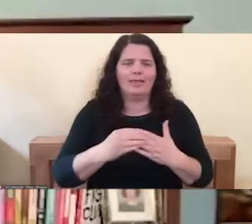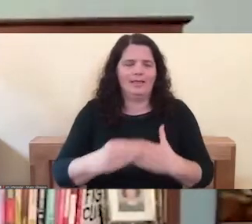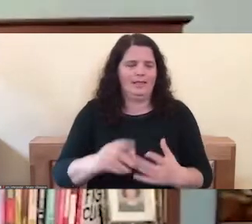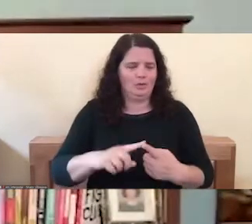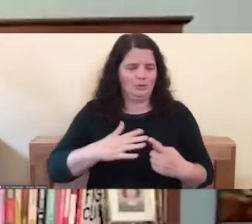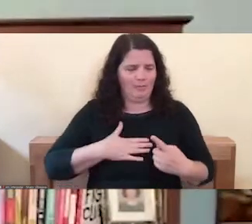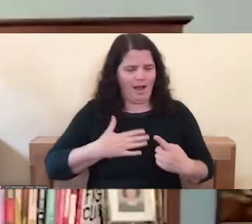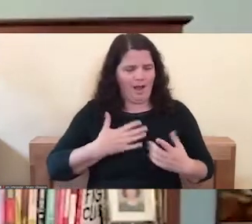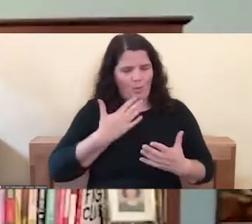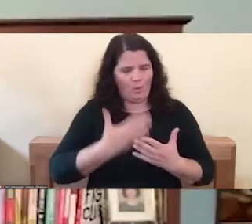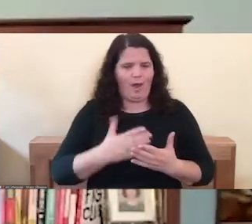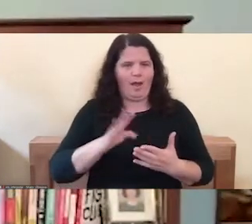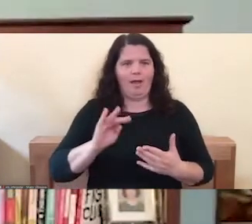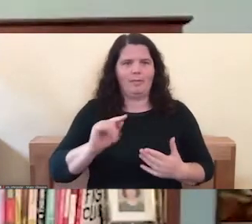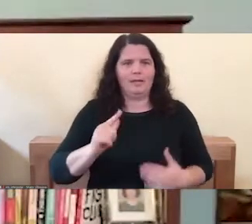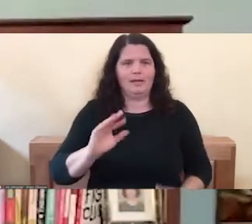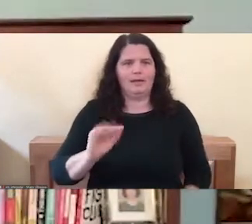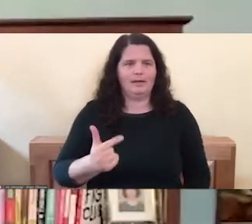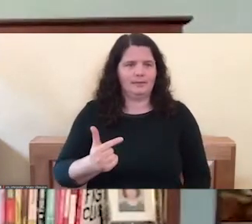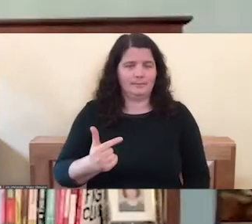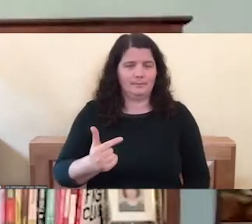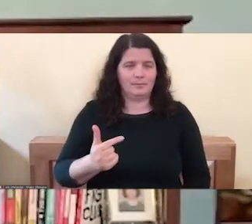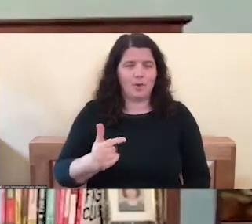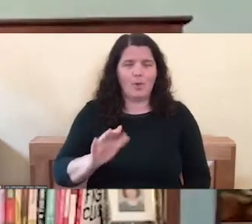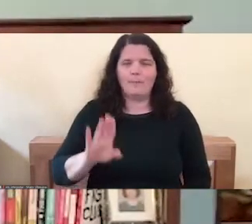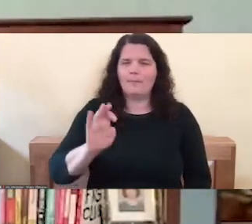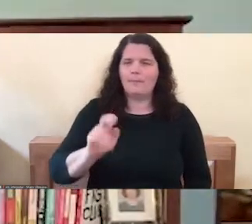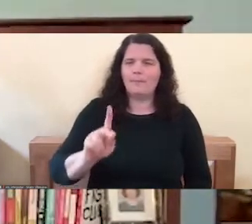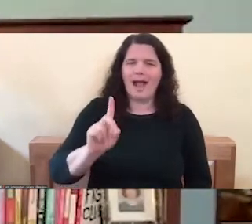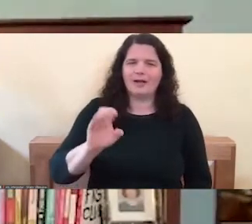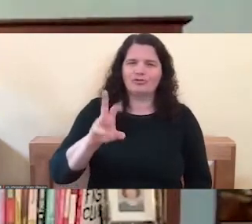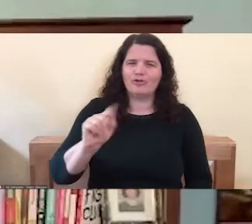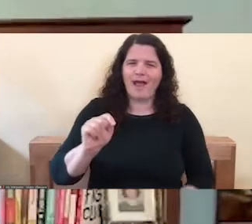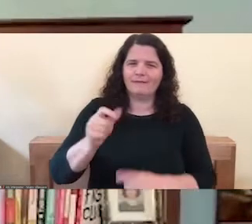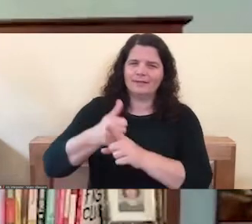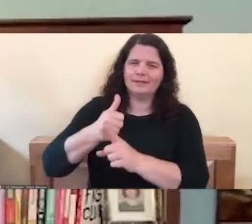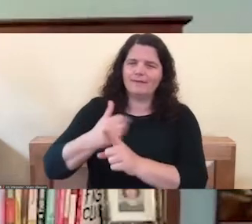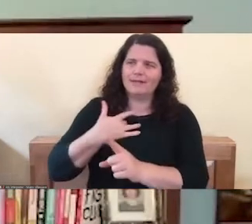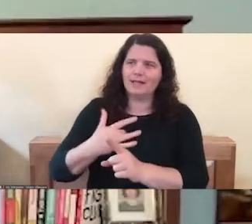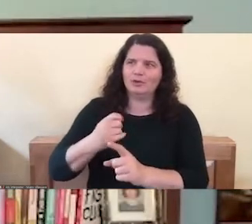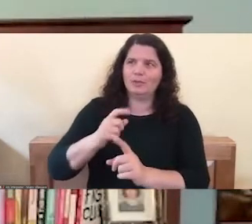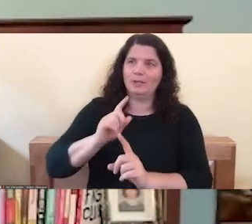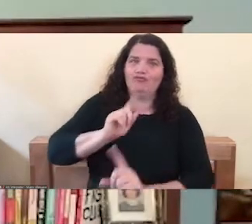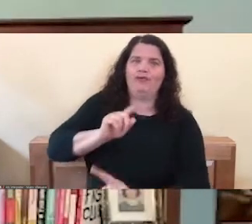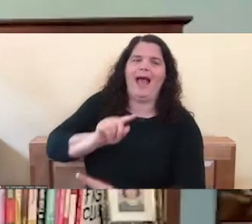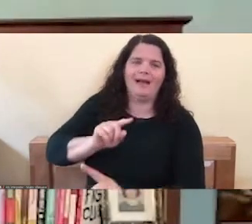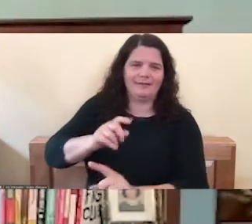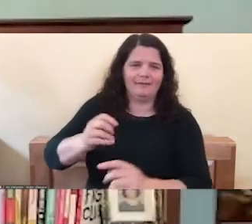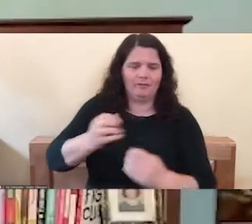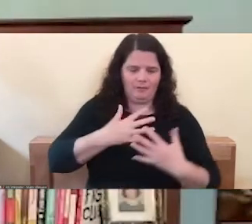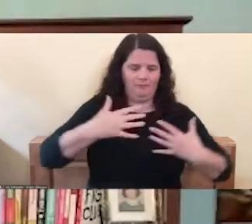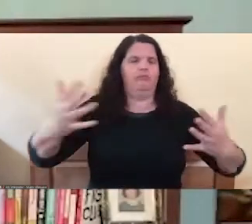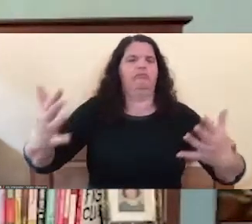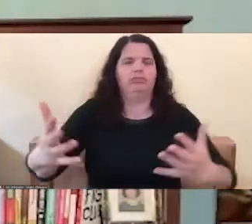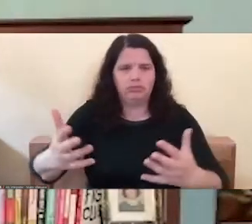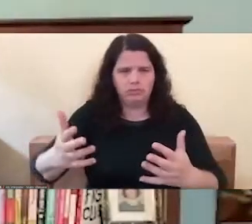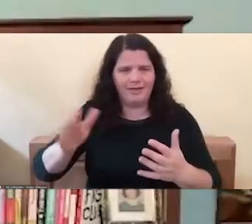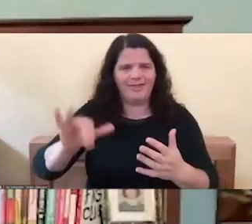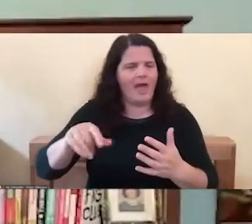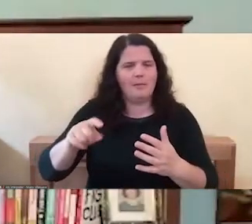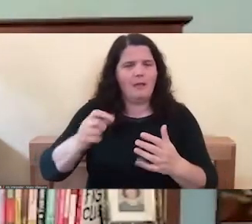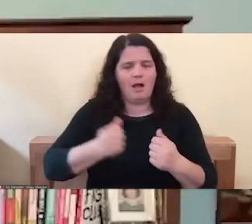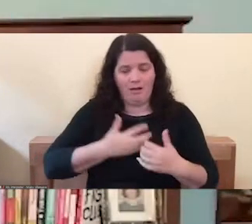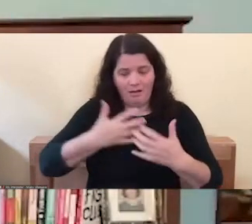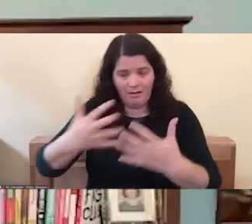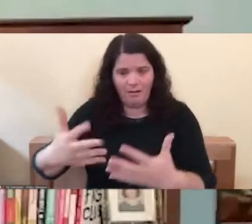think backdraft is often more just reactivity, but you know, for some, some part of us though, trying to